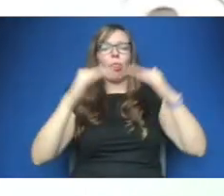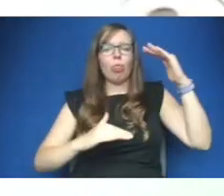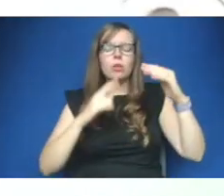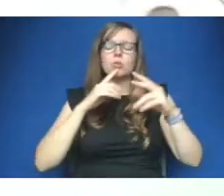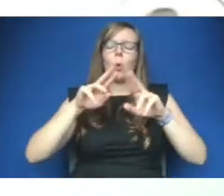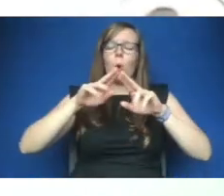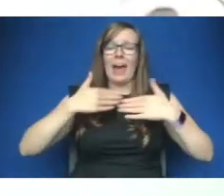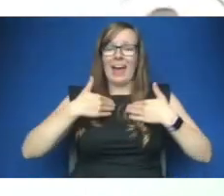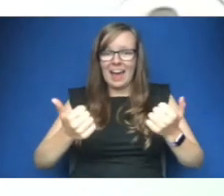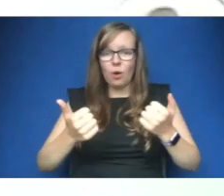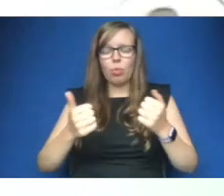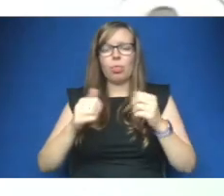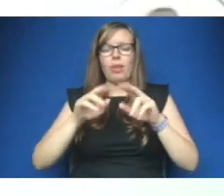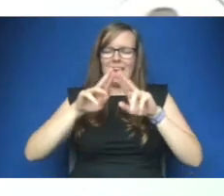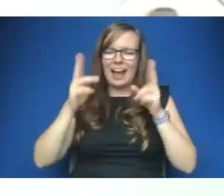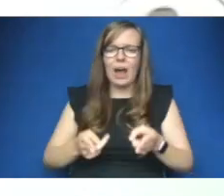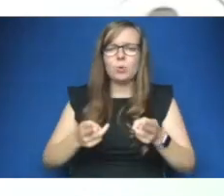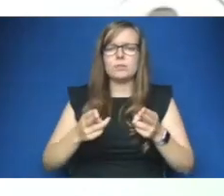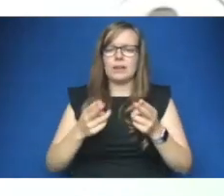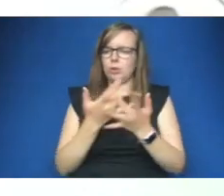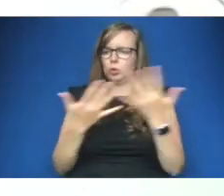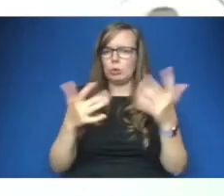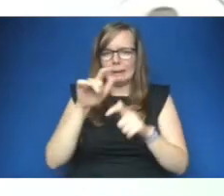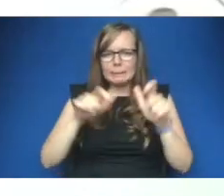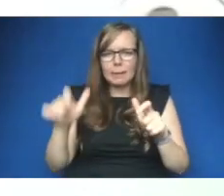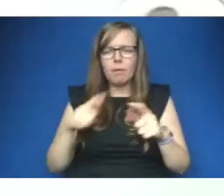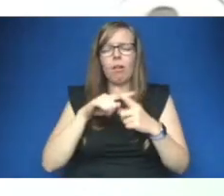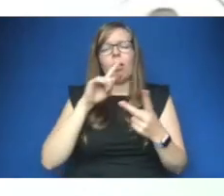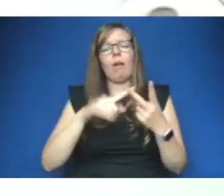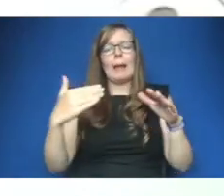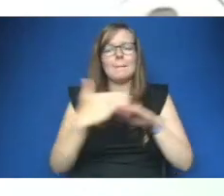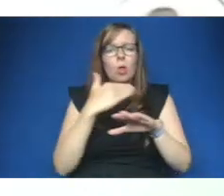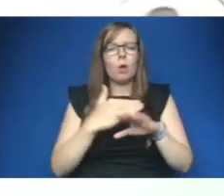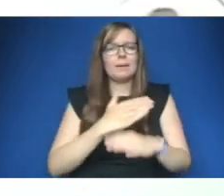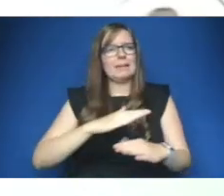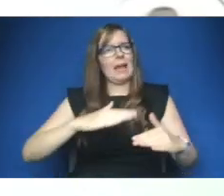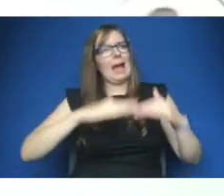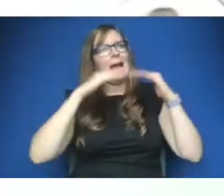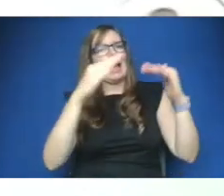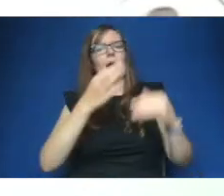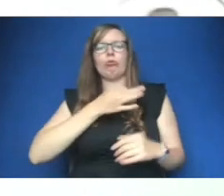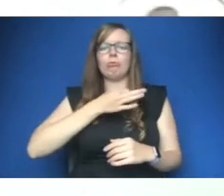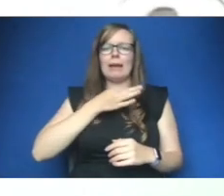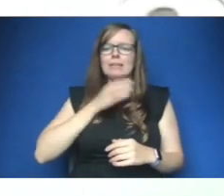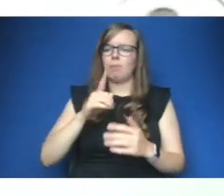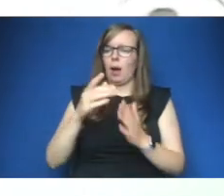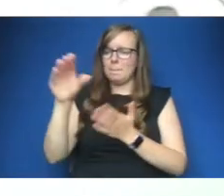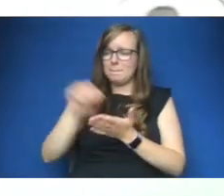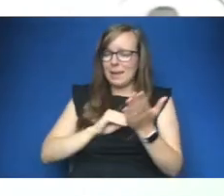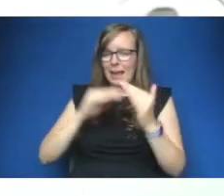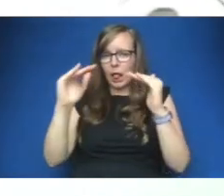lack of green space employment the high risk low paid jobs all of these do contribute to the disparities